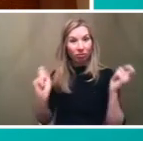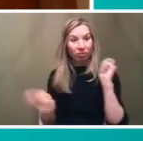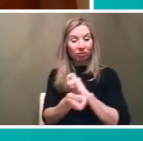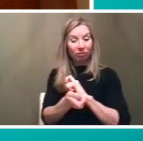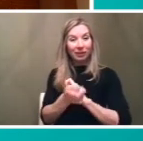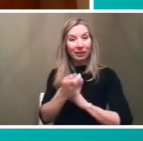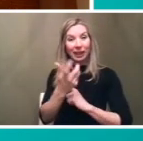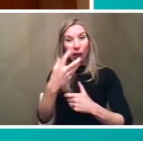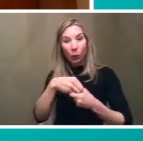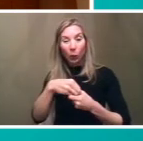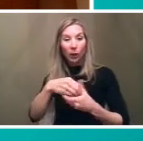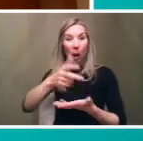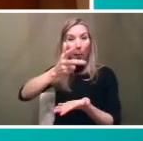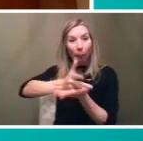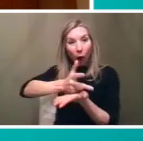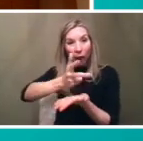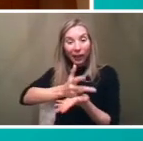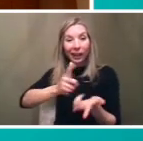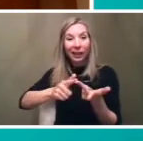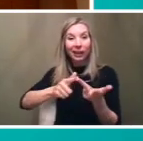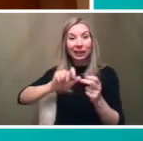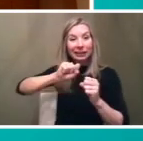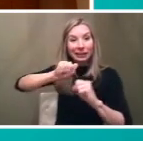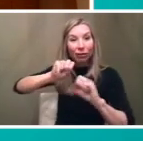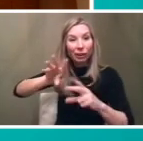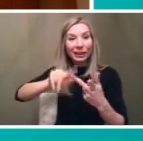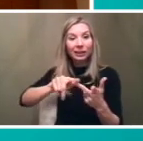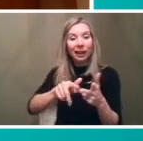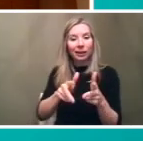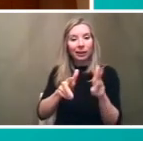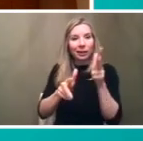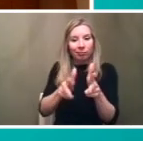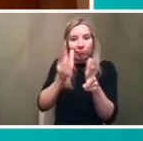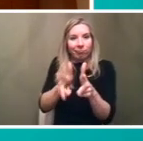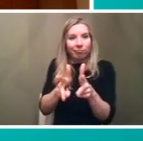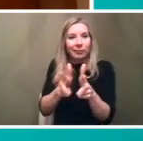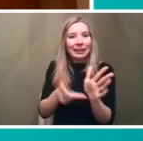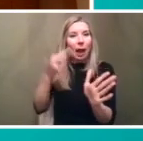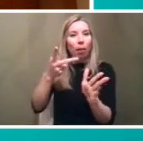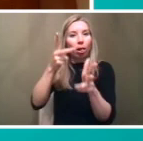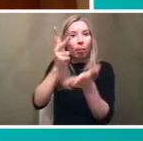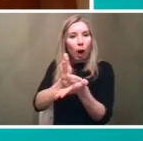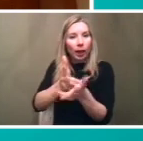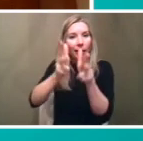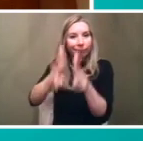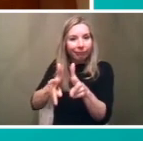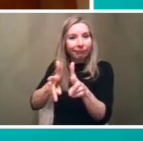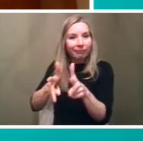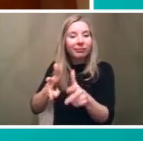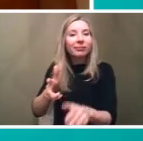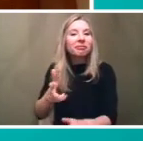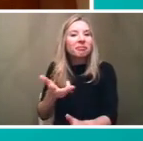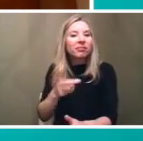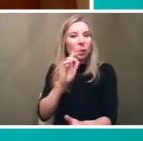deliveries and double parking into consideration so yes i mean i think that